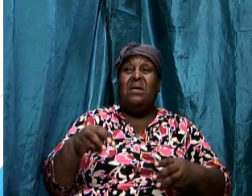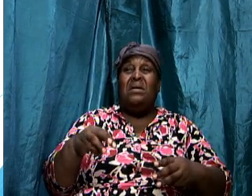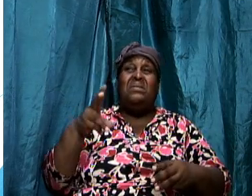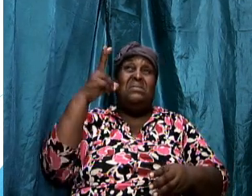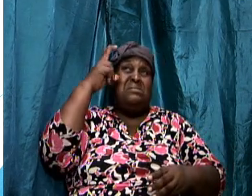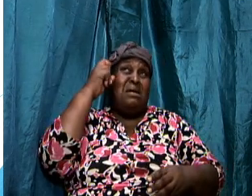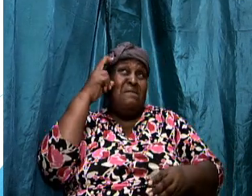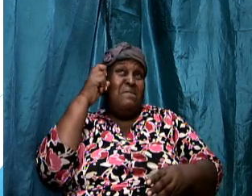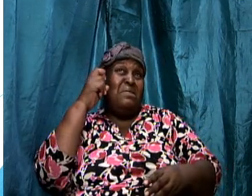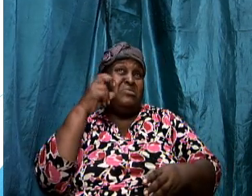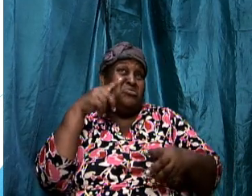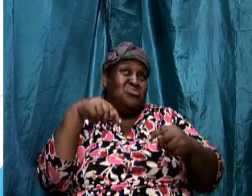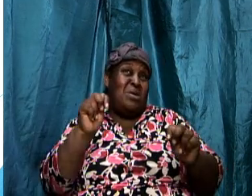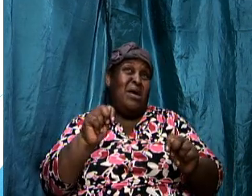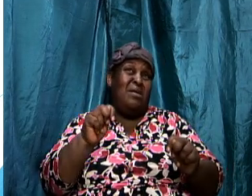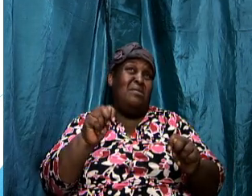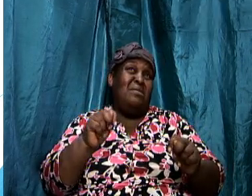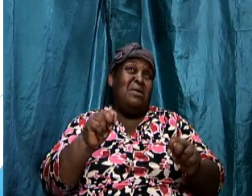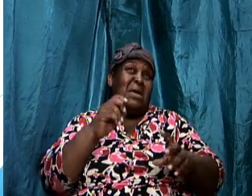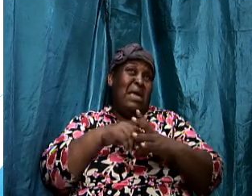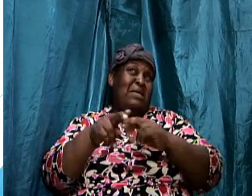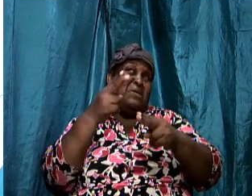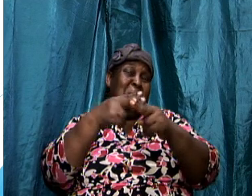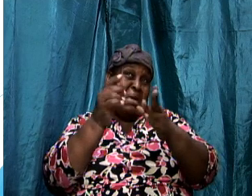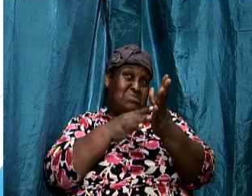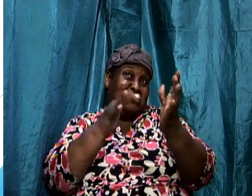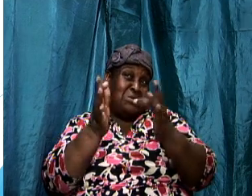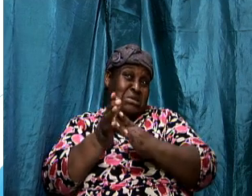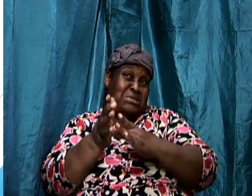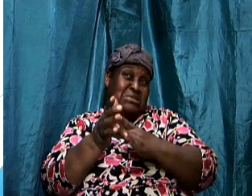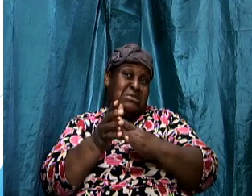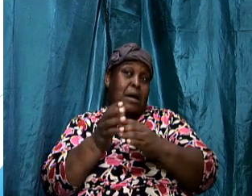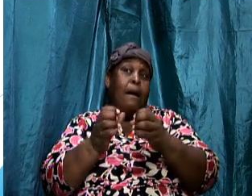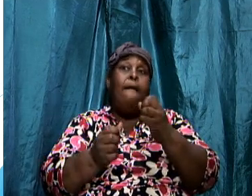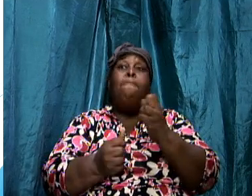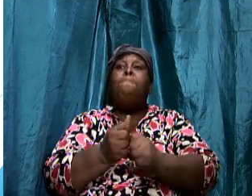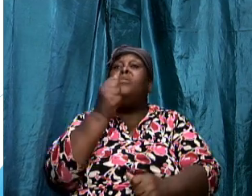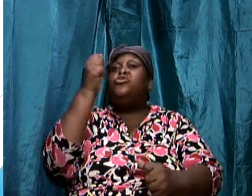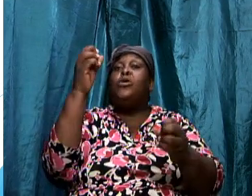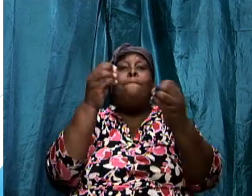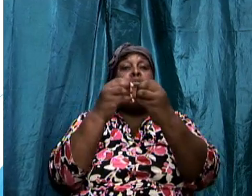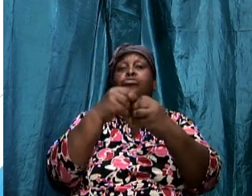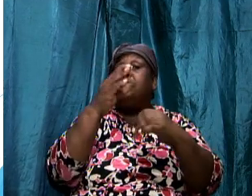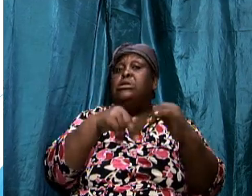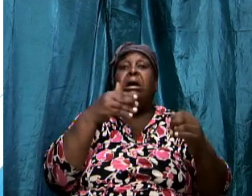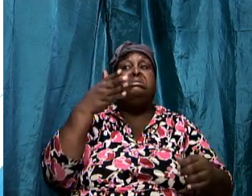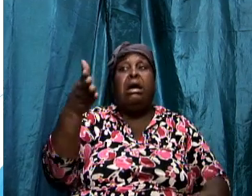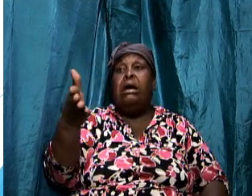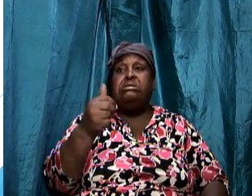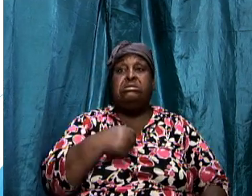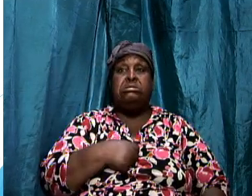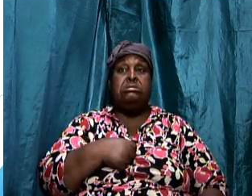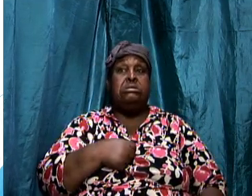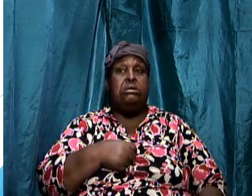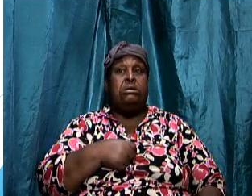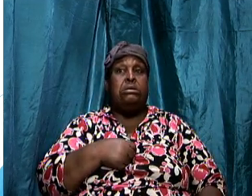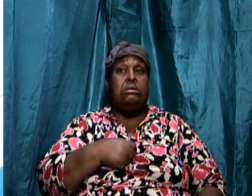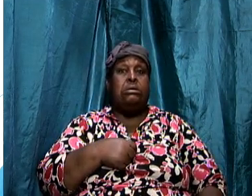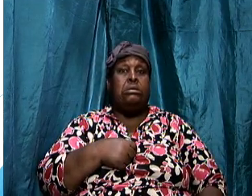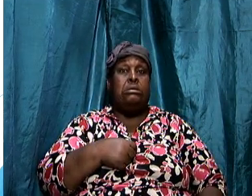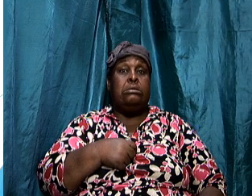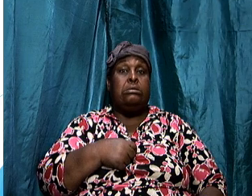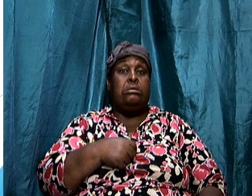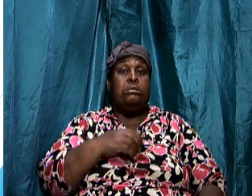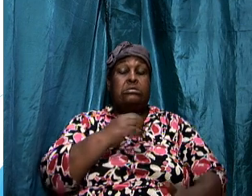it's much more than that and many of us just use the term in the name of jesus i have the victory and that is it it is